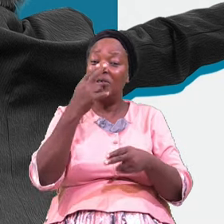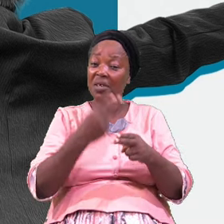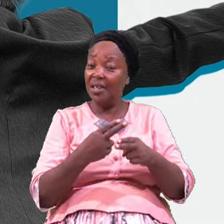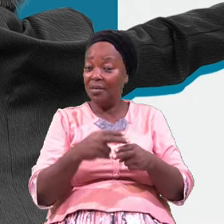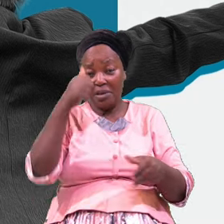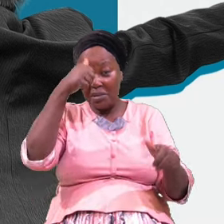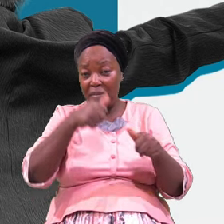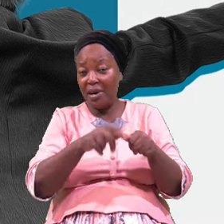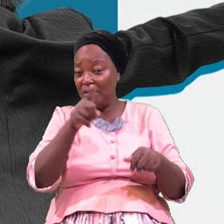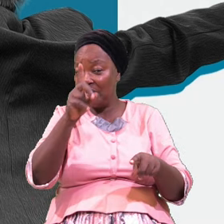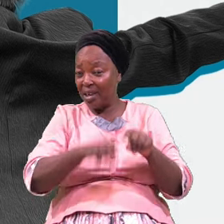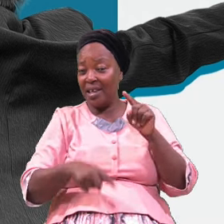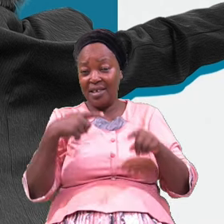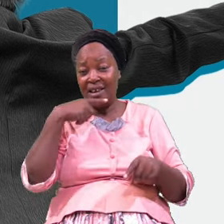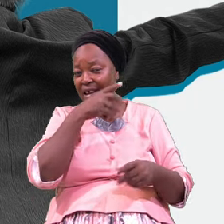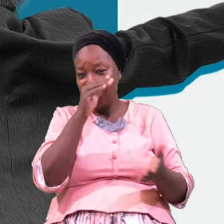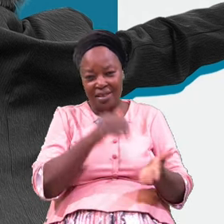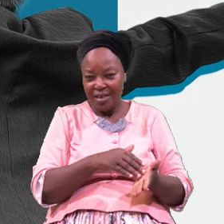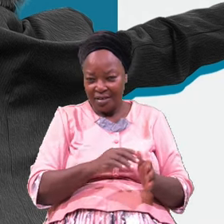How Do People Know You